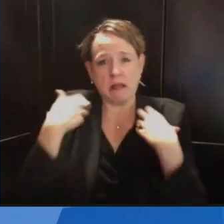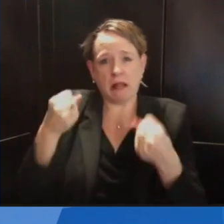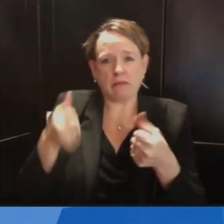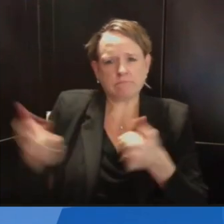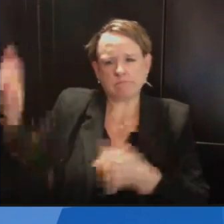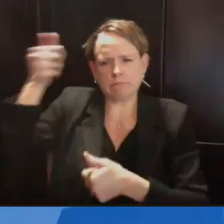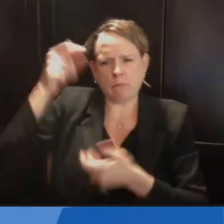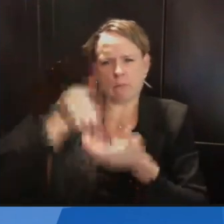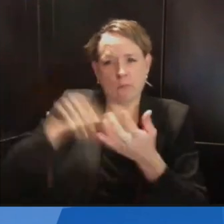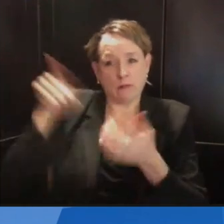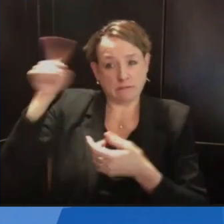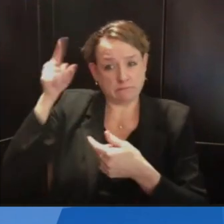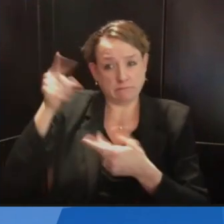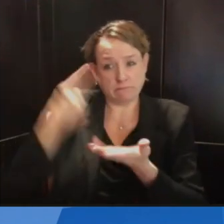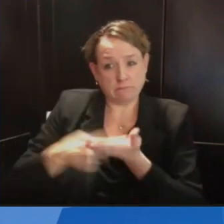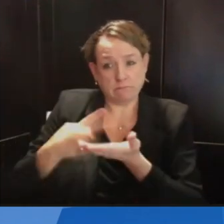your opinion?